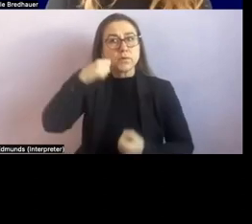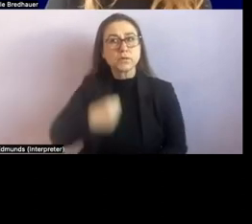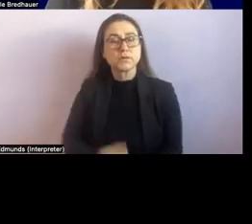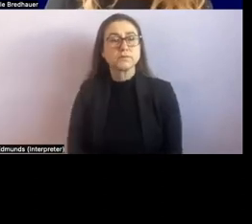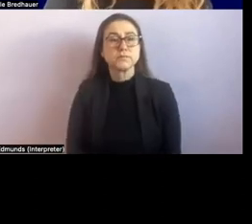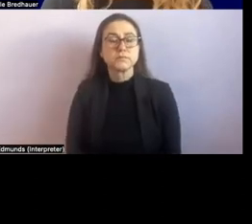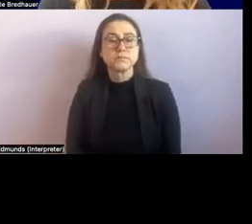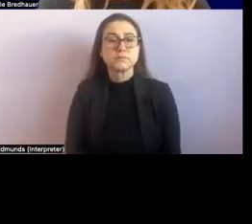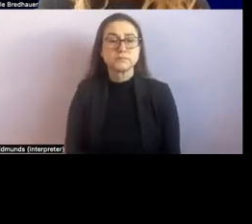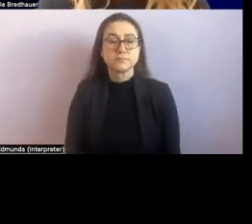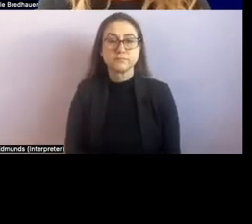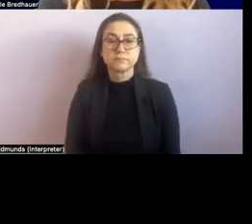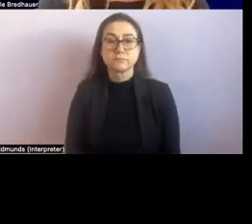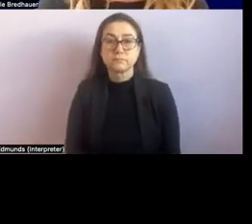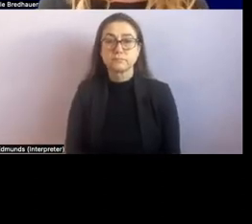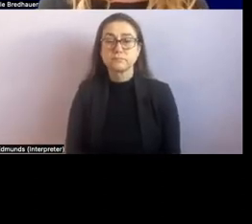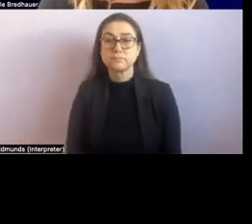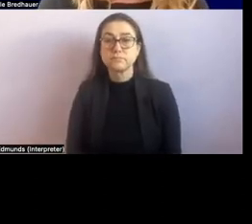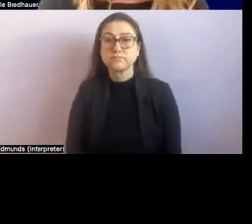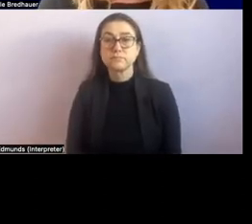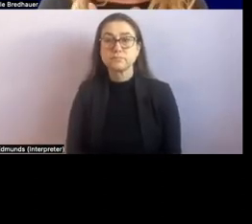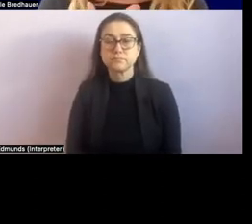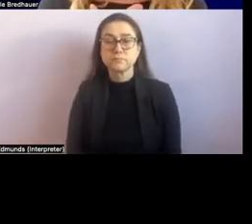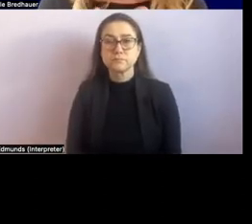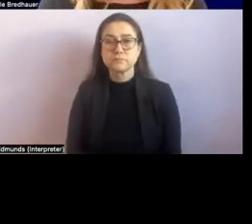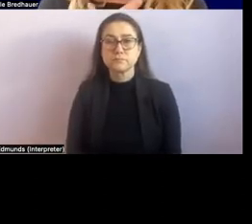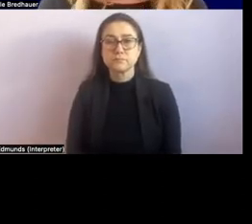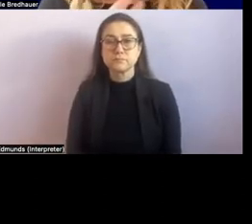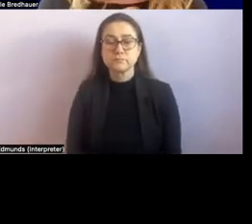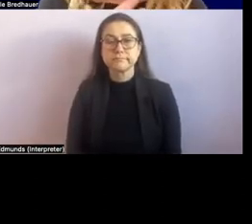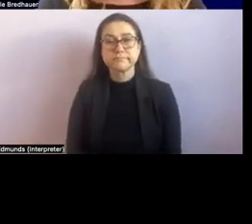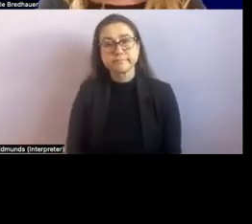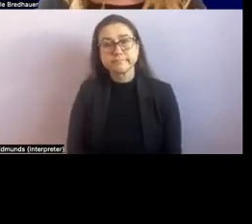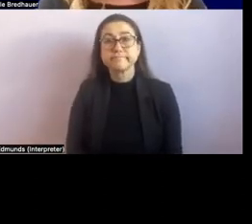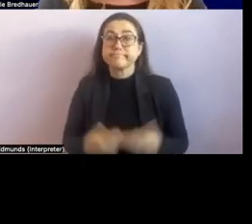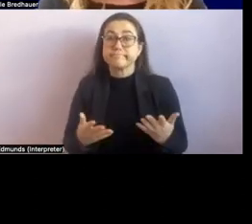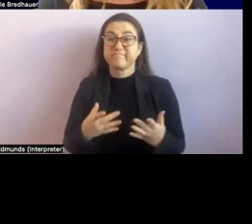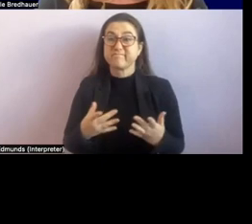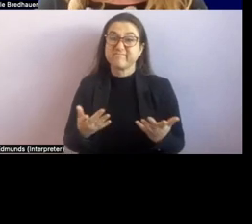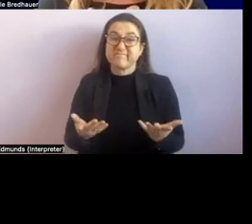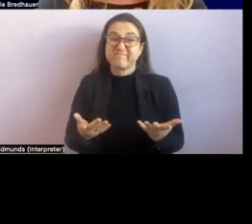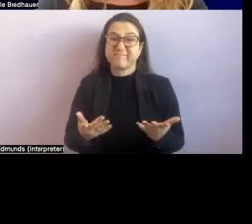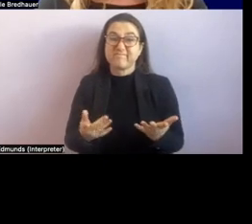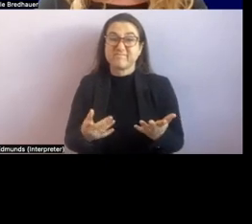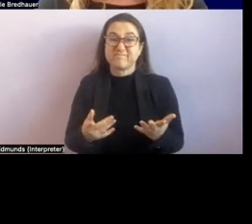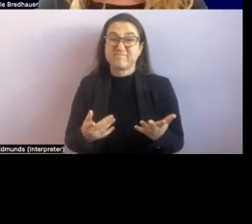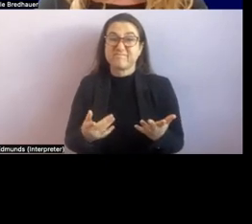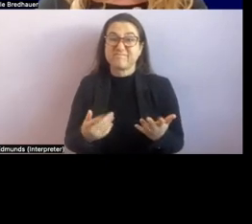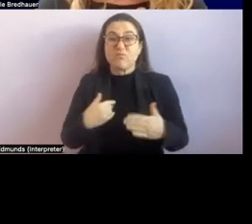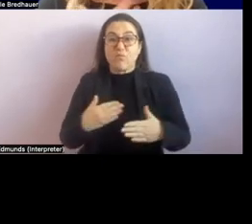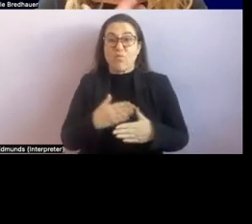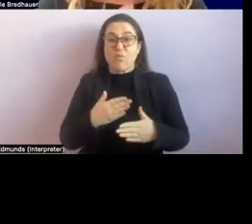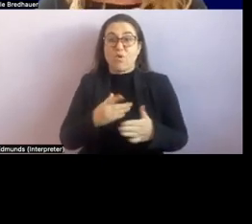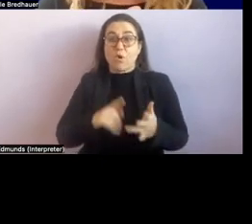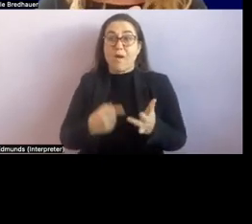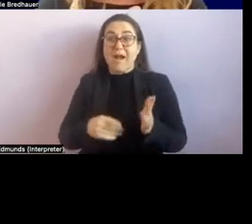So, when I'm, you know, as an O&M, when I'm evaluating